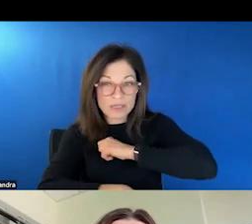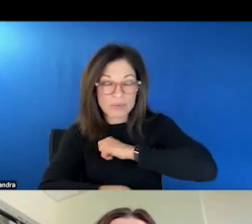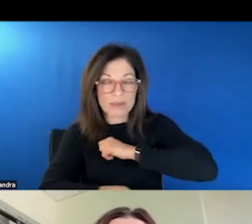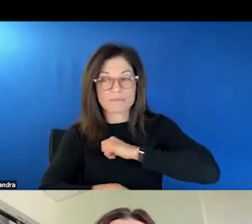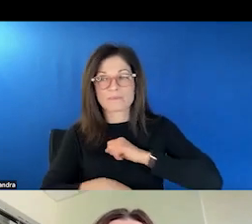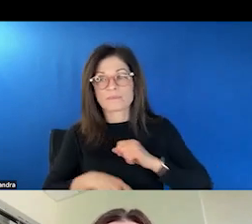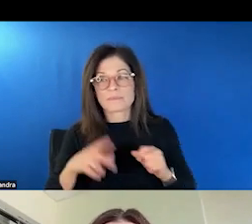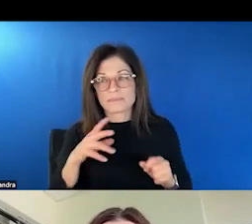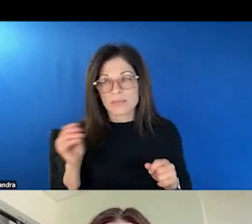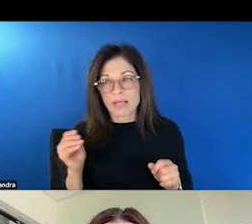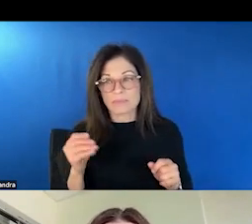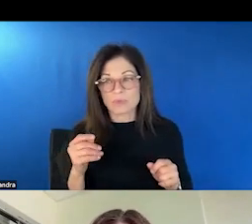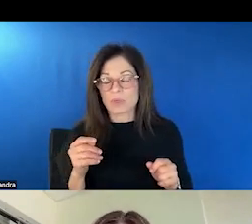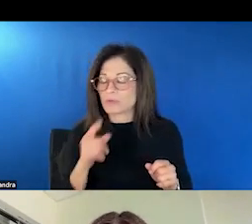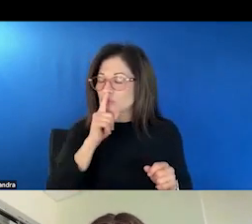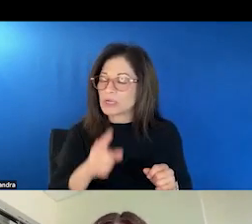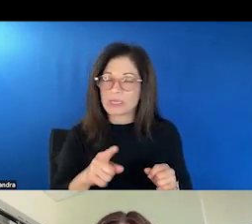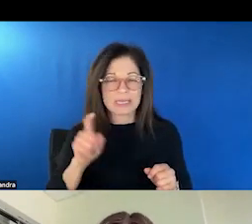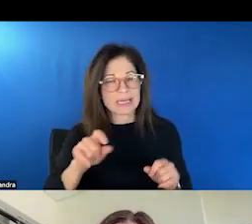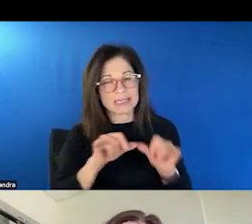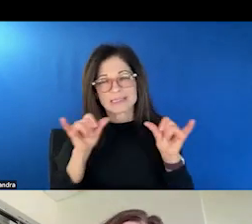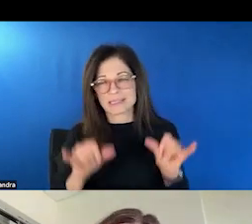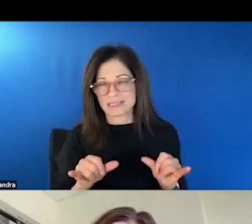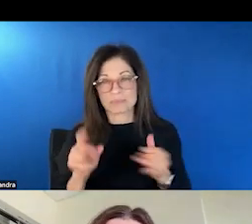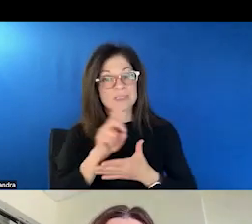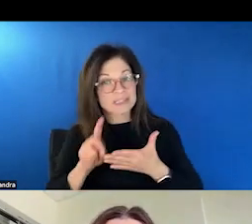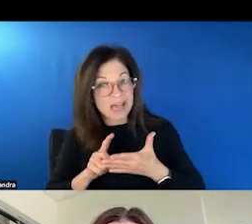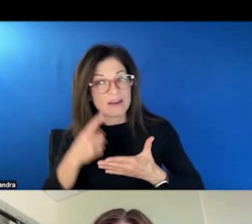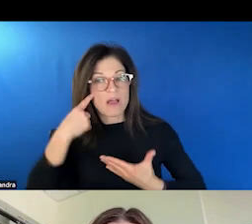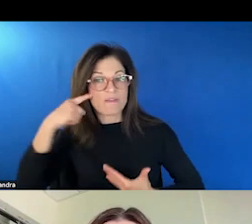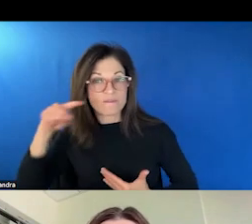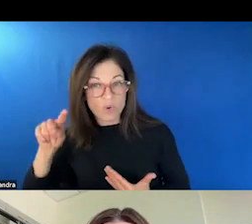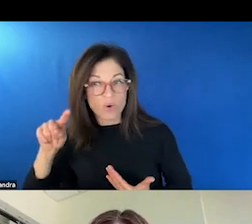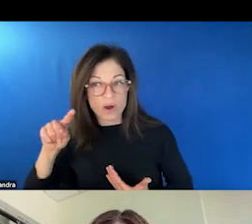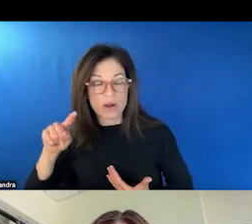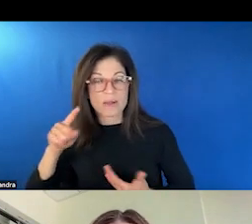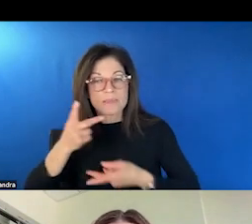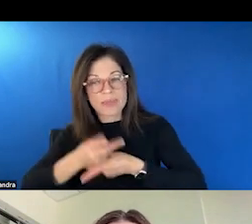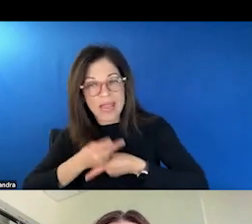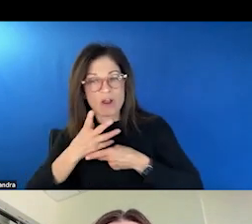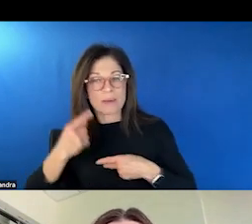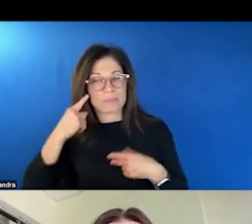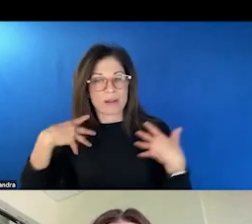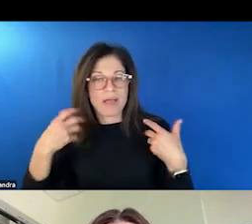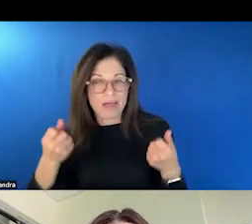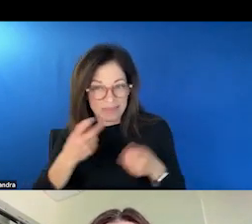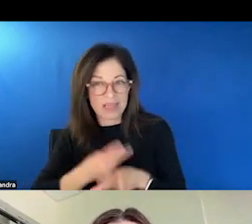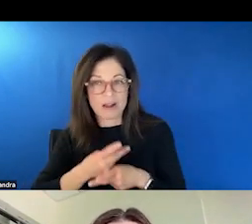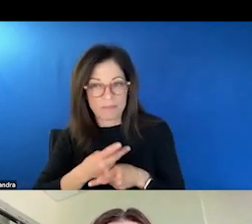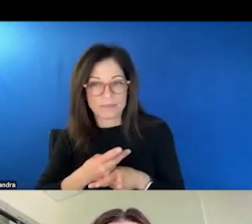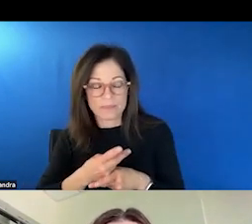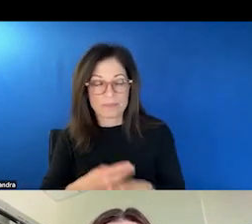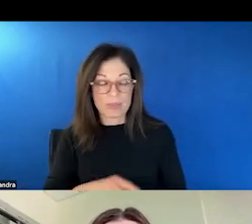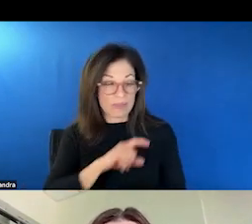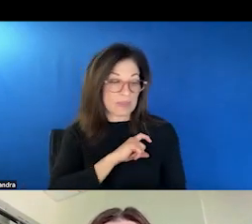Um, and we, we desperately need a system that is designed for, um, care and mental health care. And, you know, the police